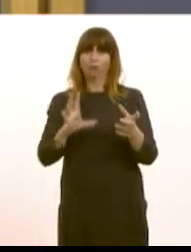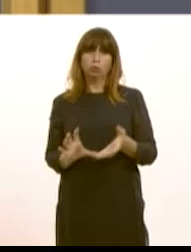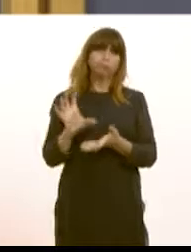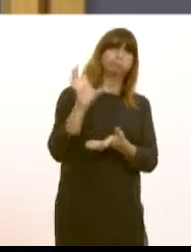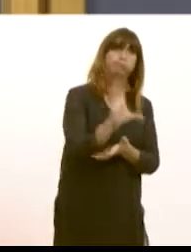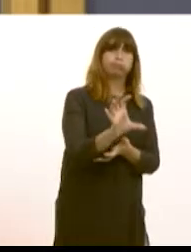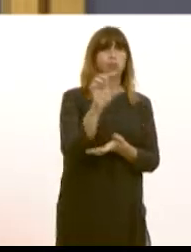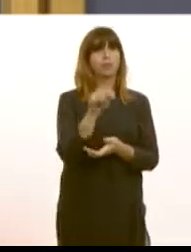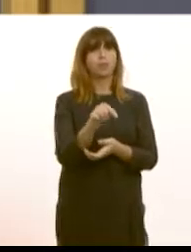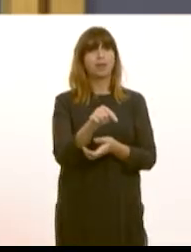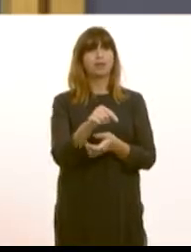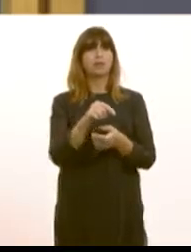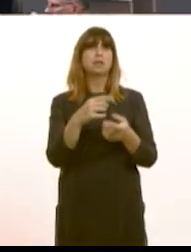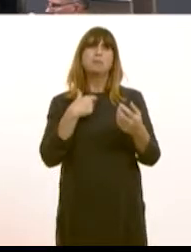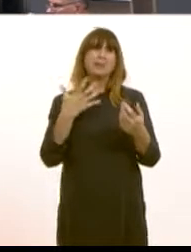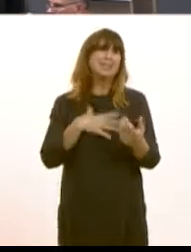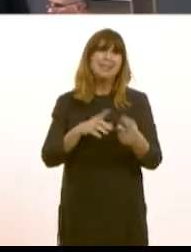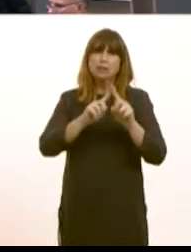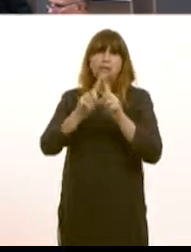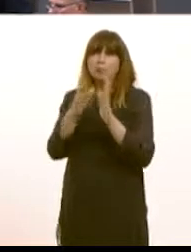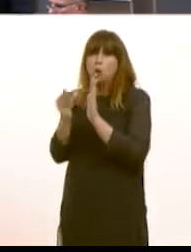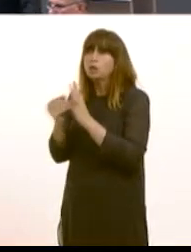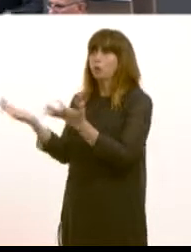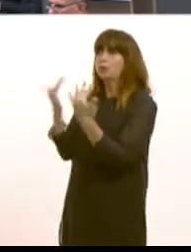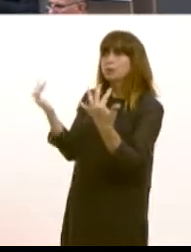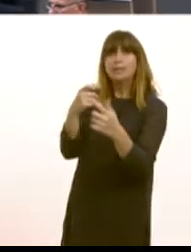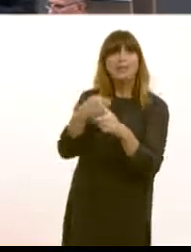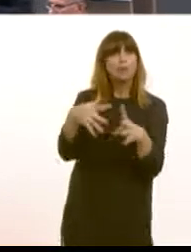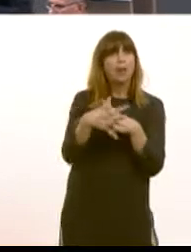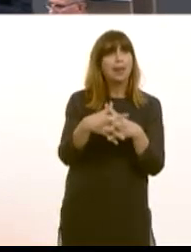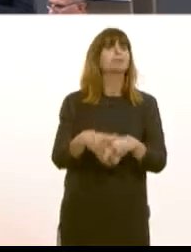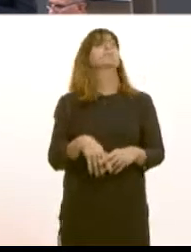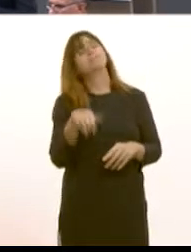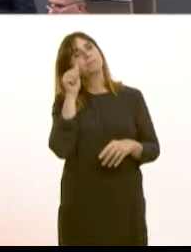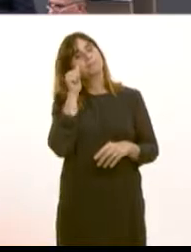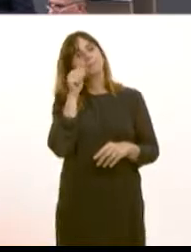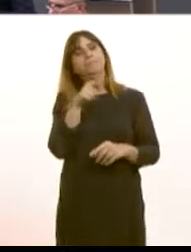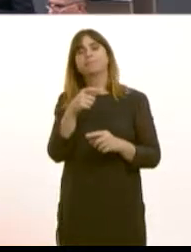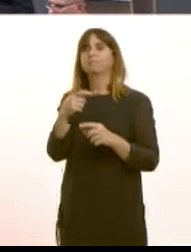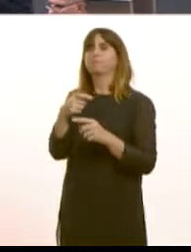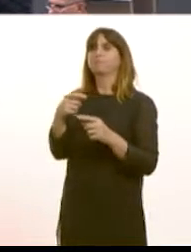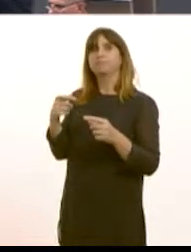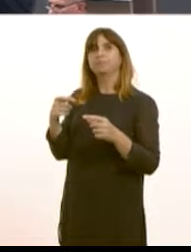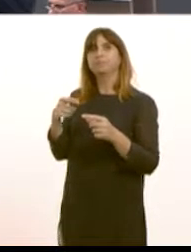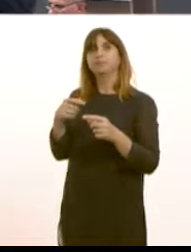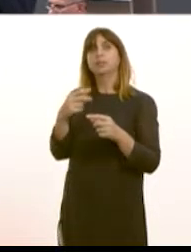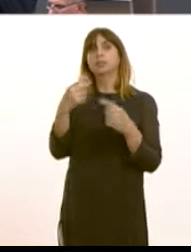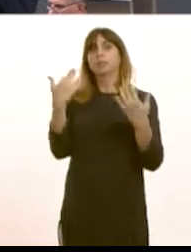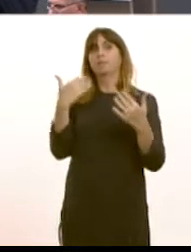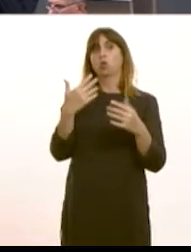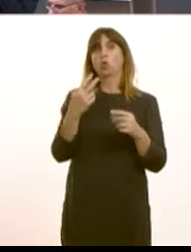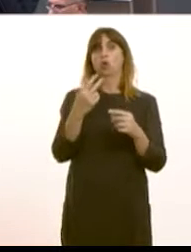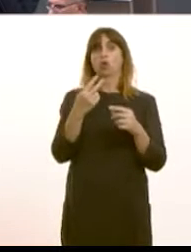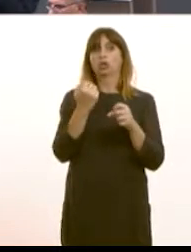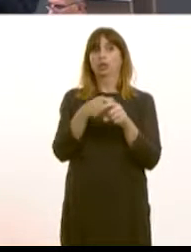GPs to places like Kidweli they are I understand that two locum GPs have been recruited to replace the two salary GPs in